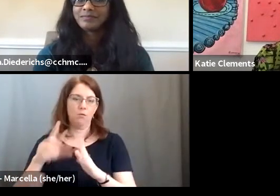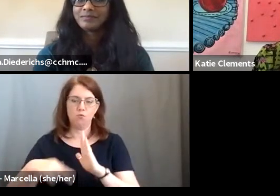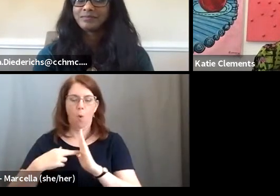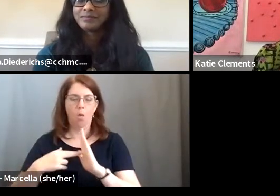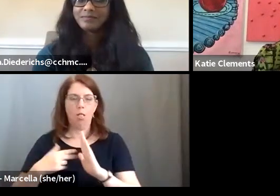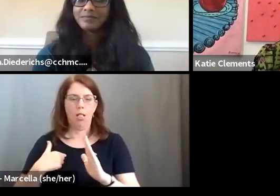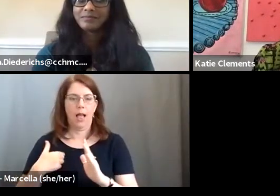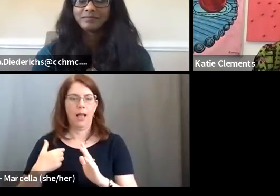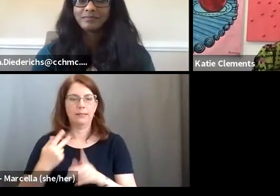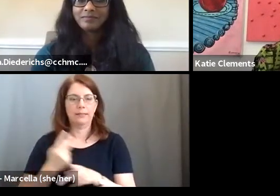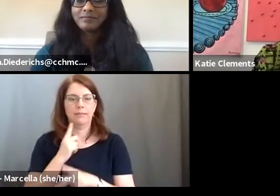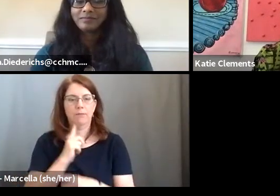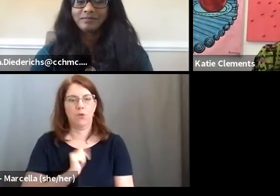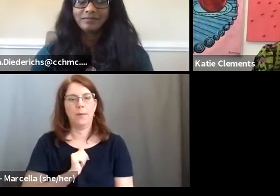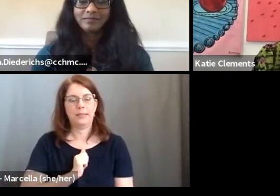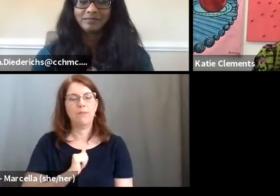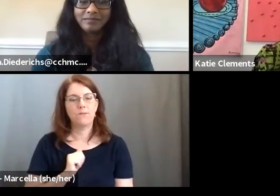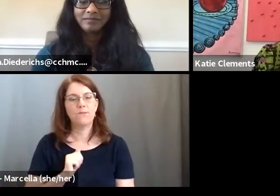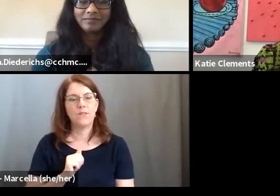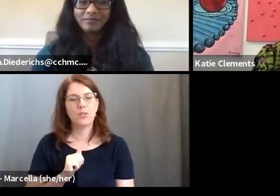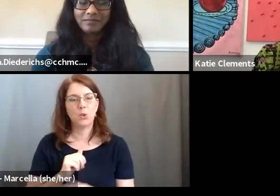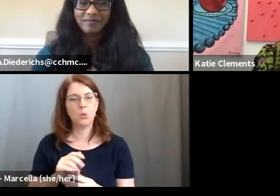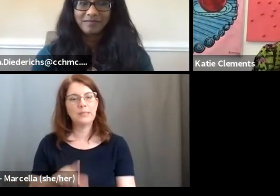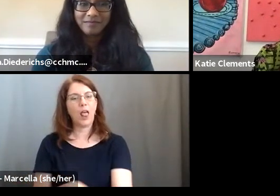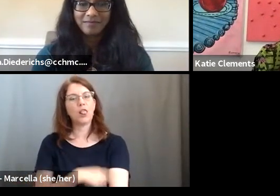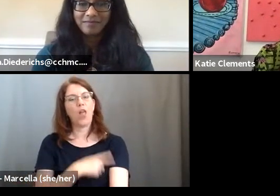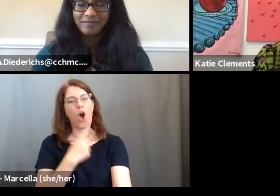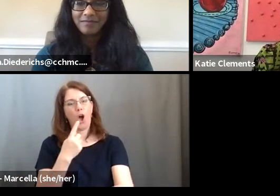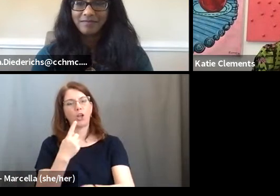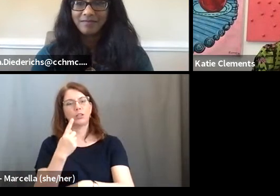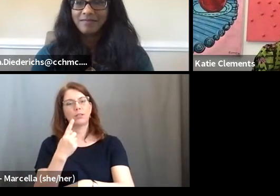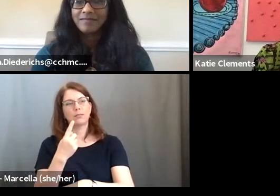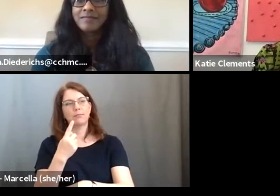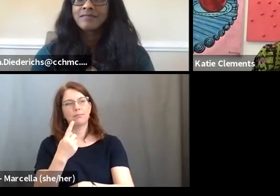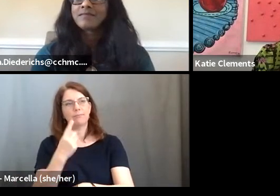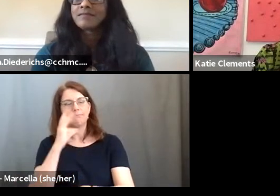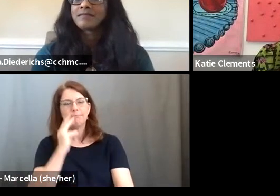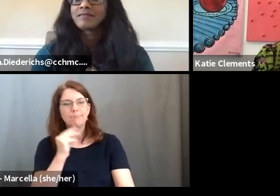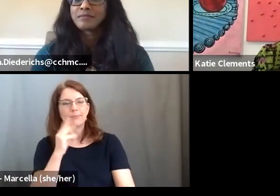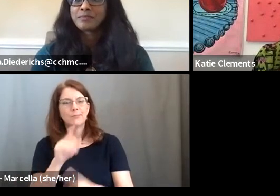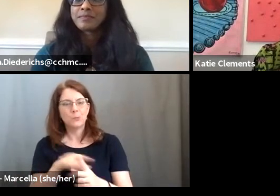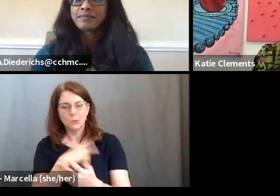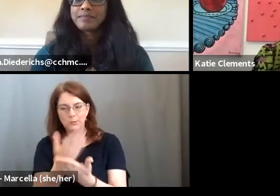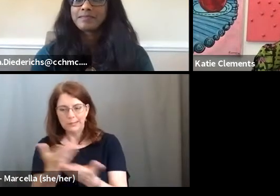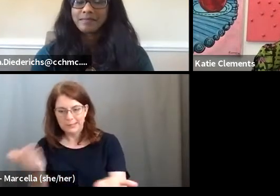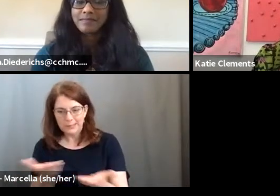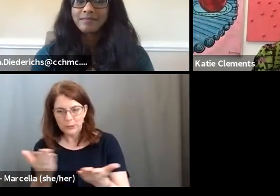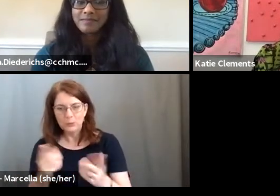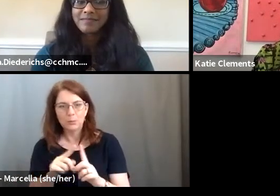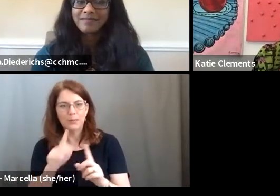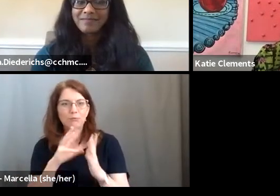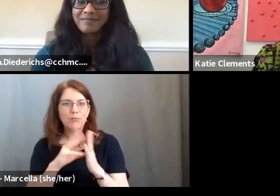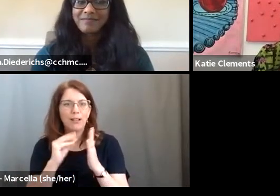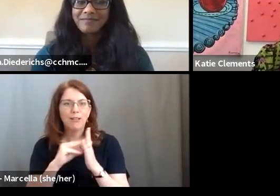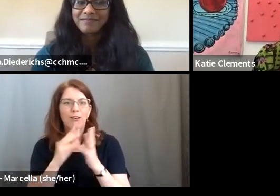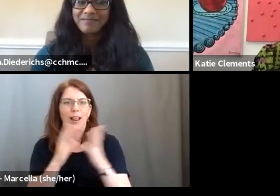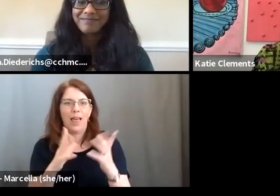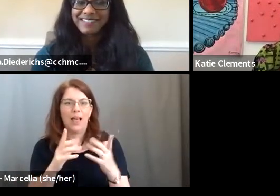I that I hold for myself. So it was a long journey to get here, but it was definitely a learning journey for me. So